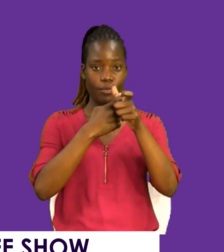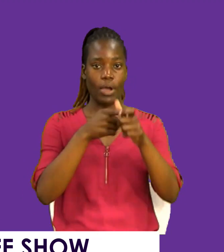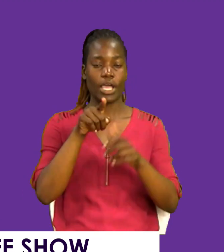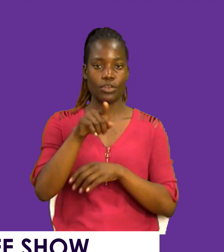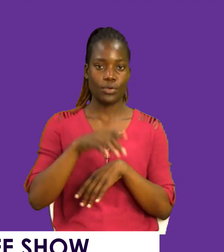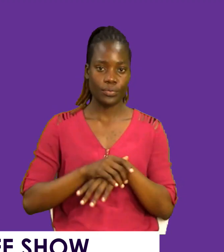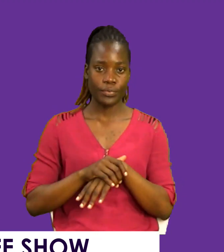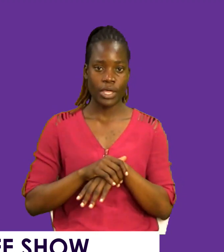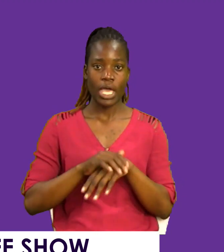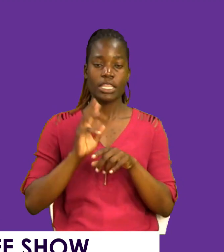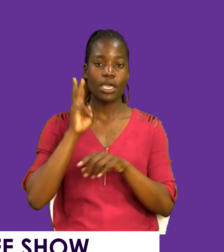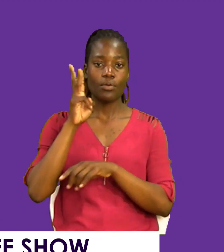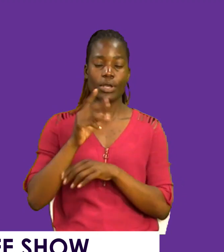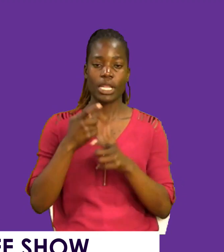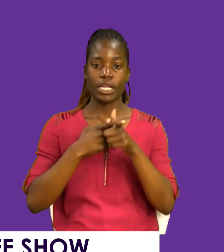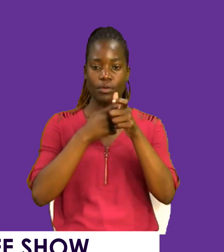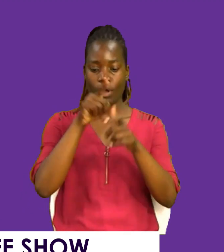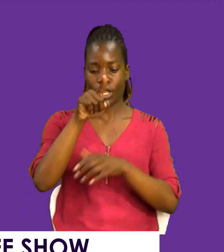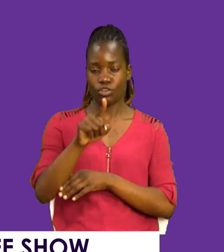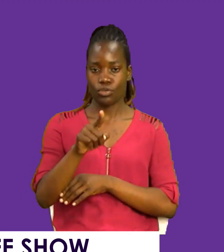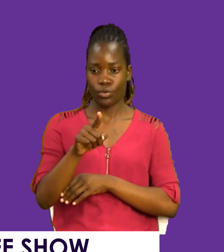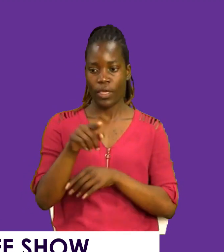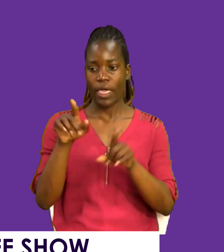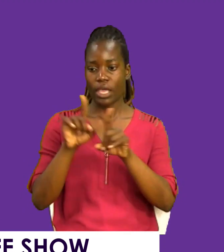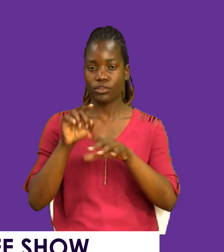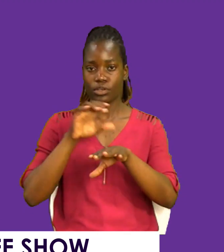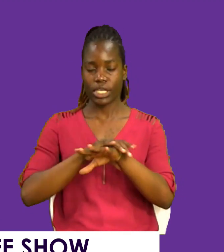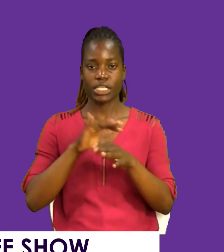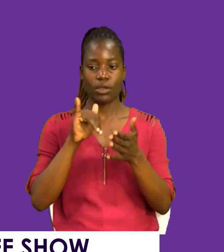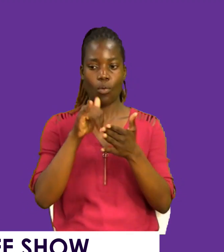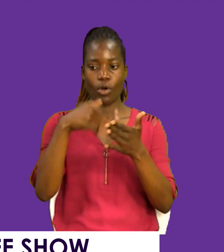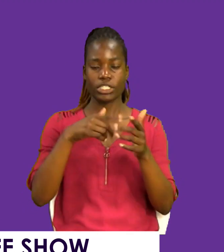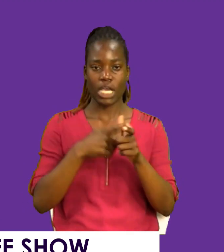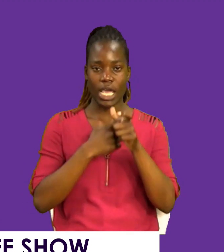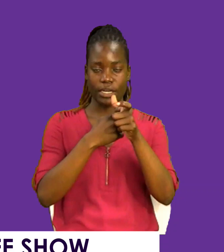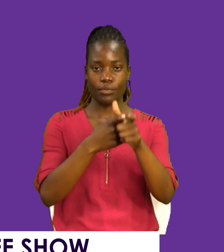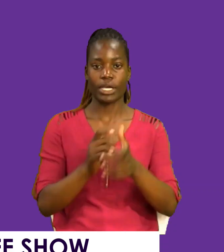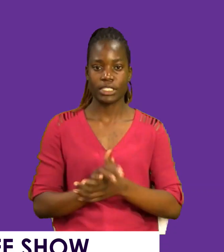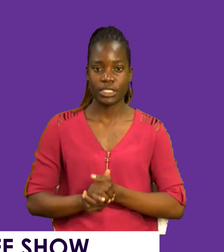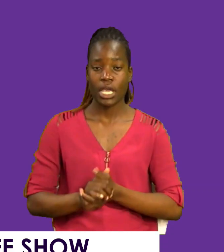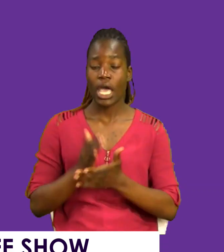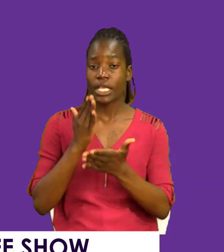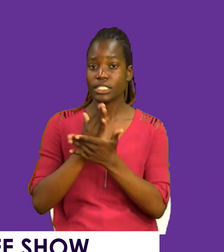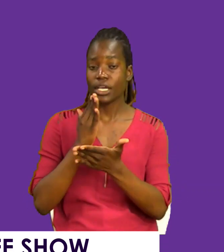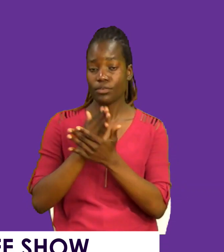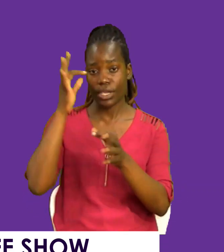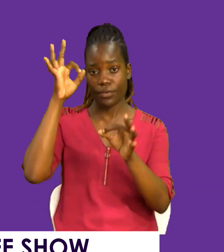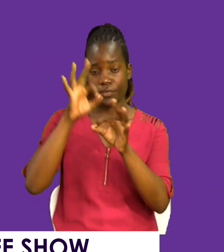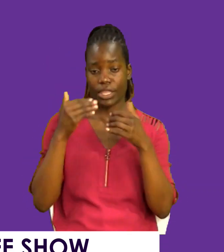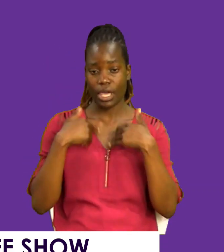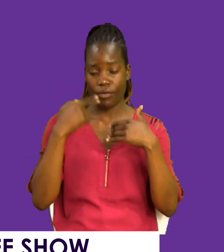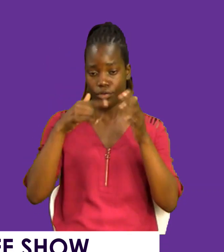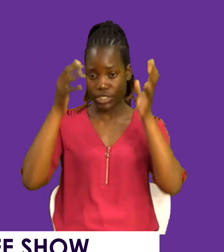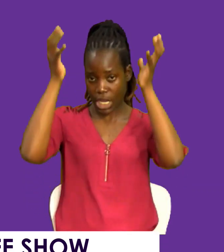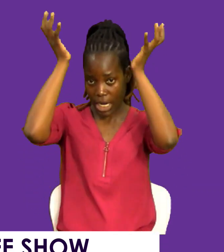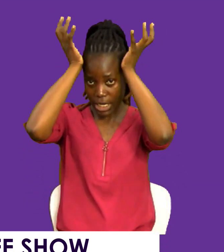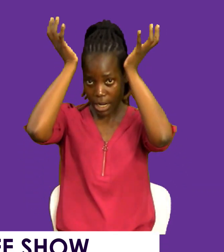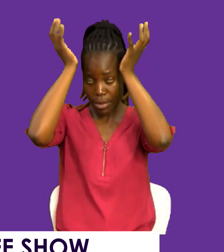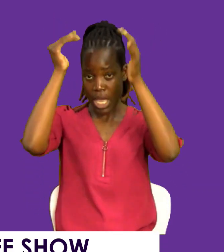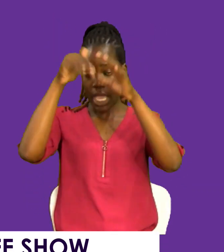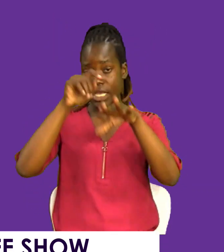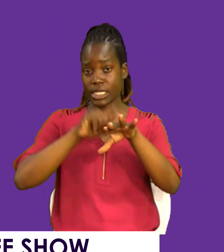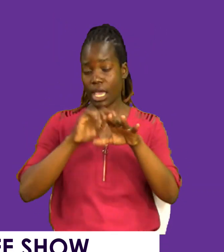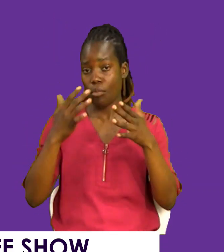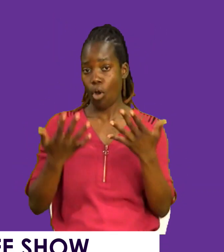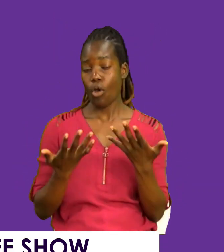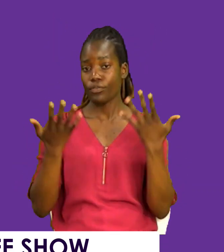you. They will reward you. Somehow you will find a reward. There will be a crown. Genuine faith carries a crown either in time or